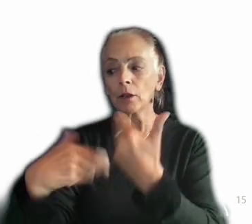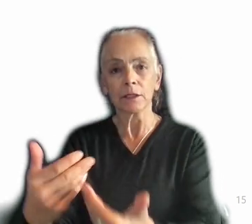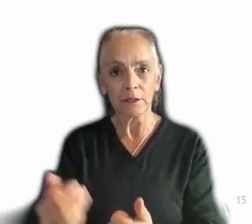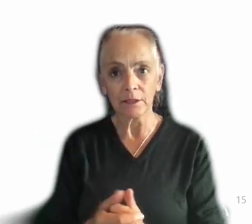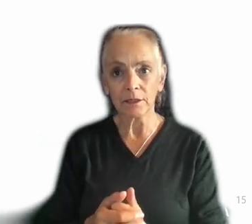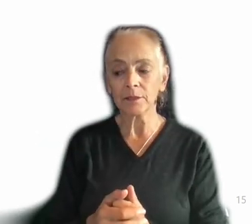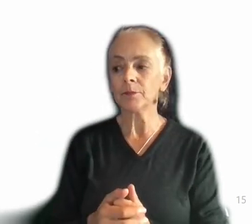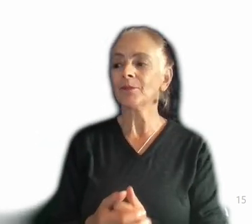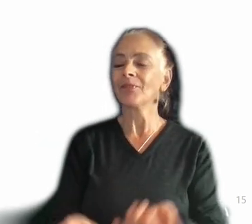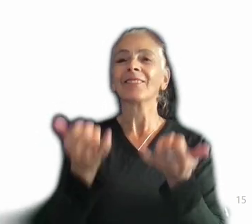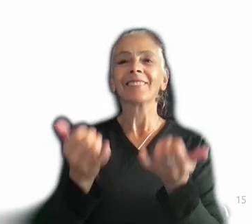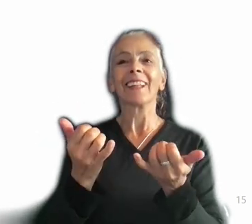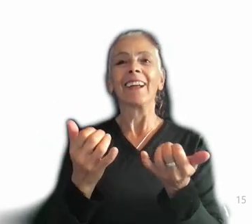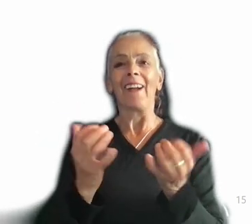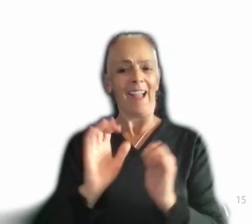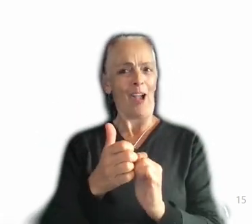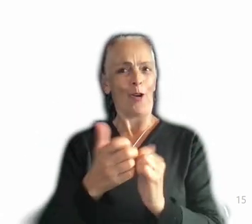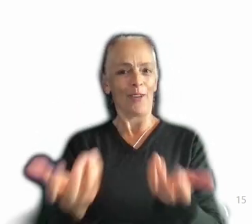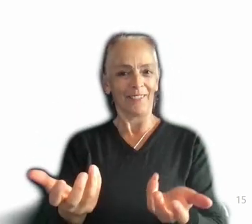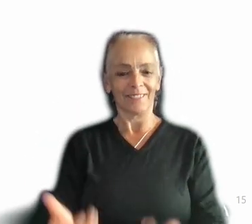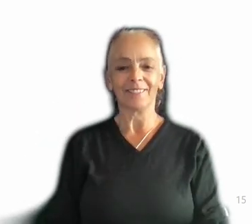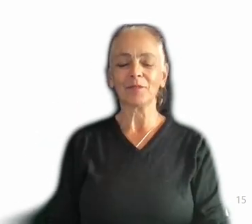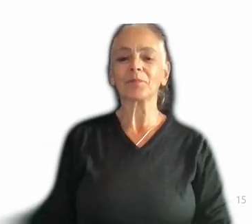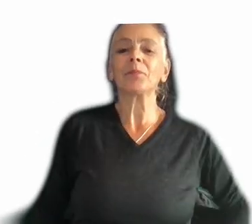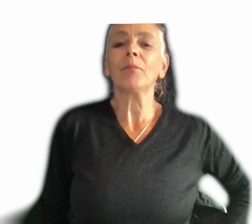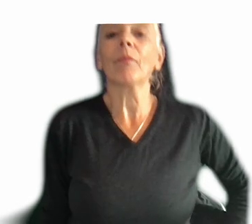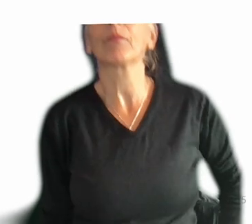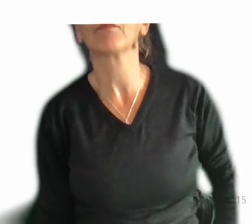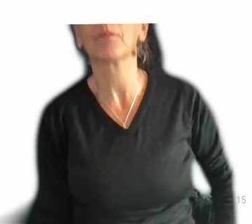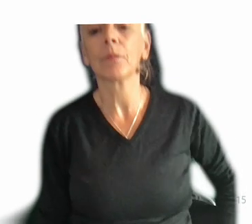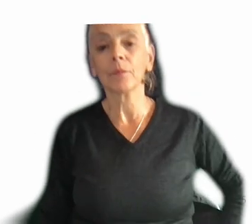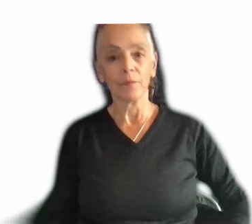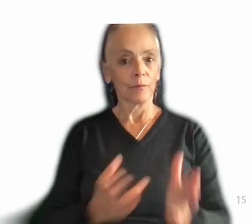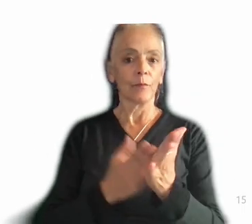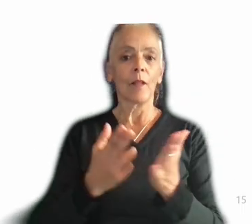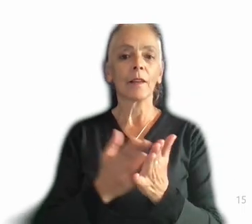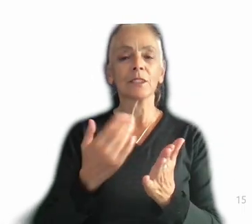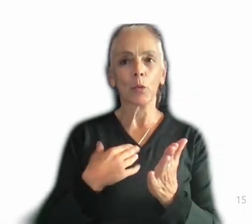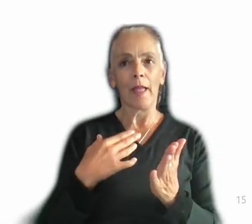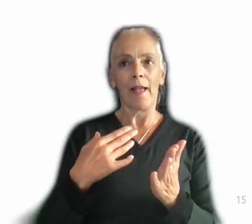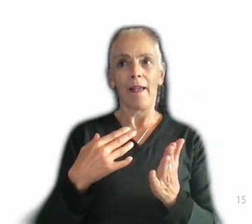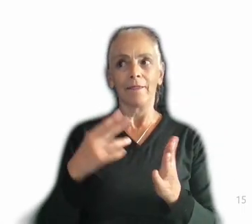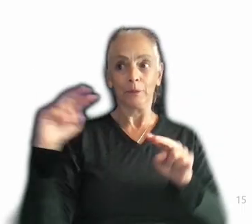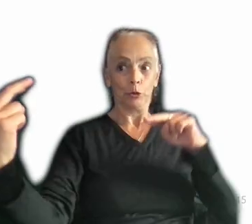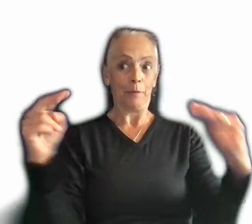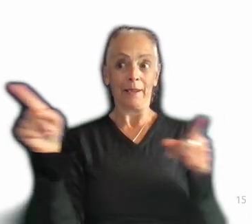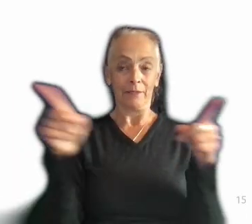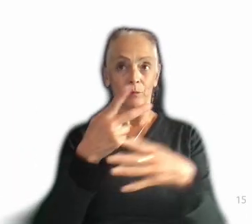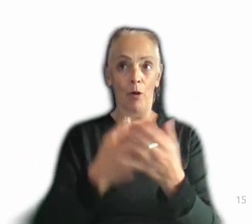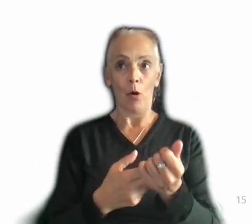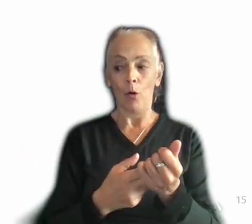Let's take a moment and talk about how we do that. So I'll be honest and say we take, again, this kind of split perspective, it carries through in the way that the